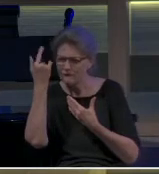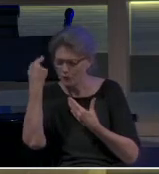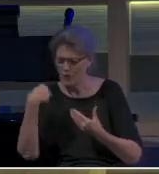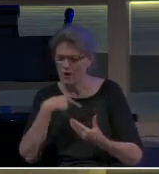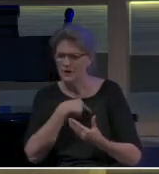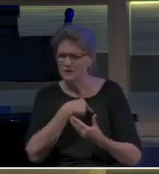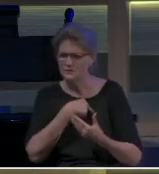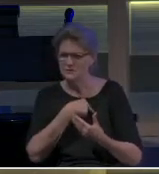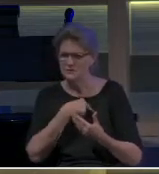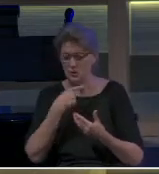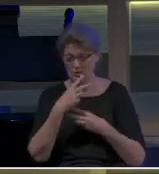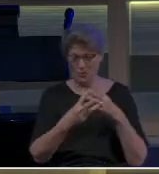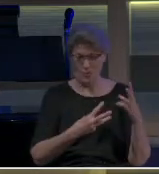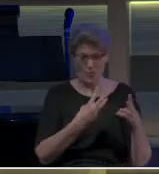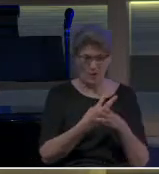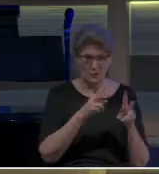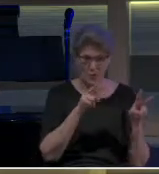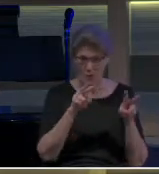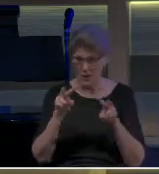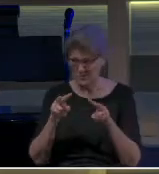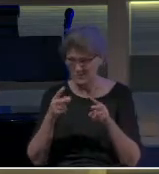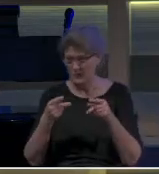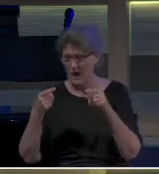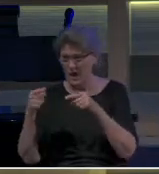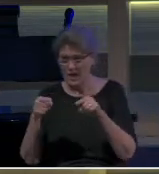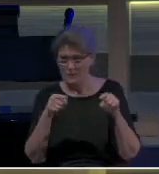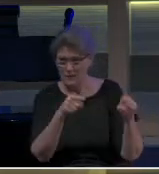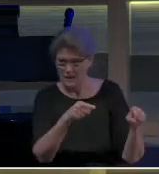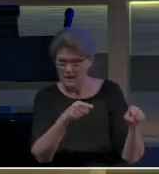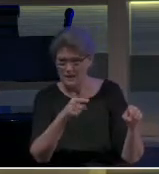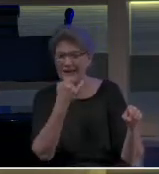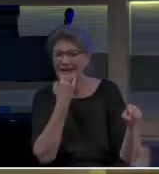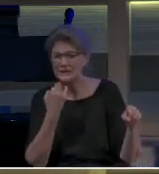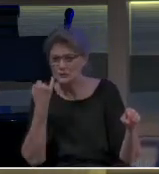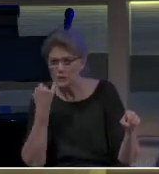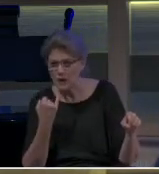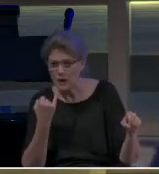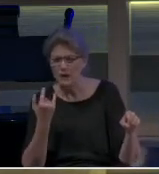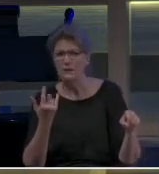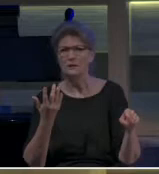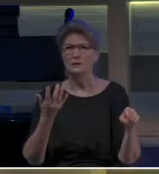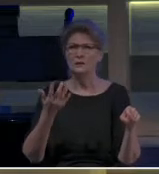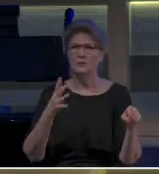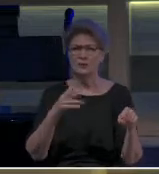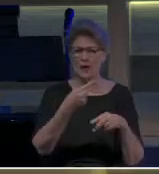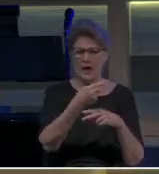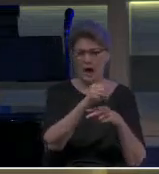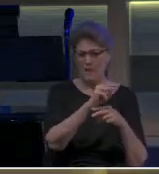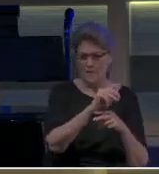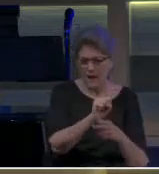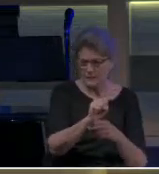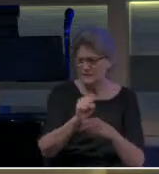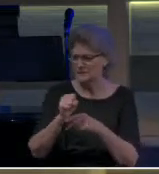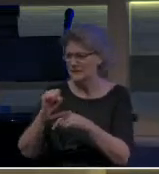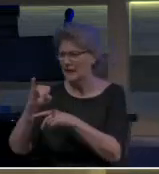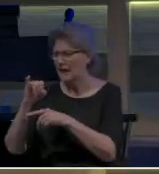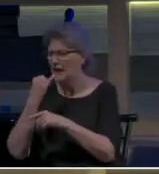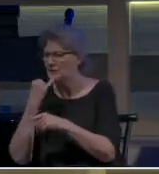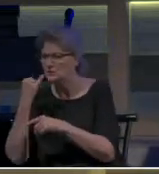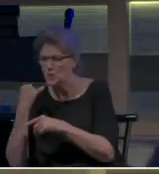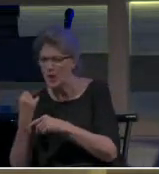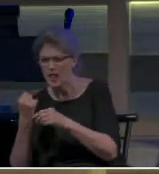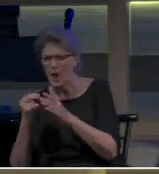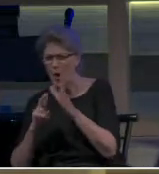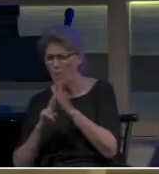world, you know, we've been going through, we've been watching what's been going on in Israel between Hamas and Israel and the rockets,